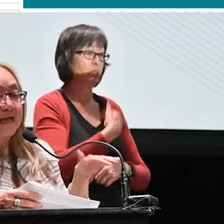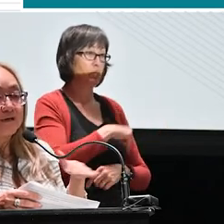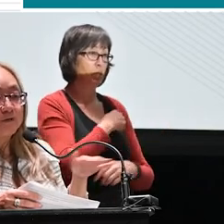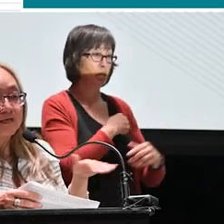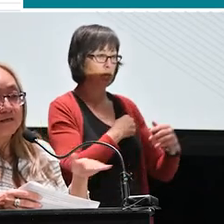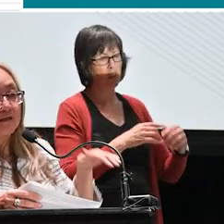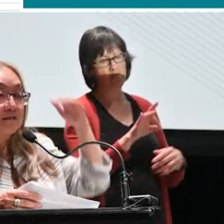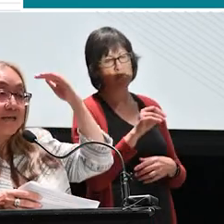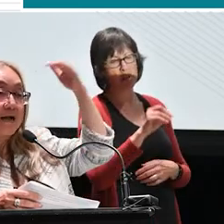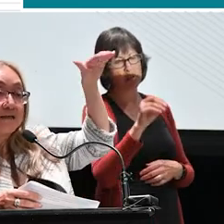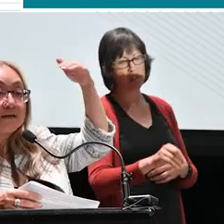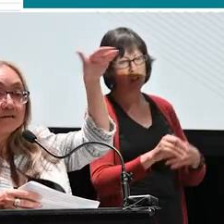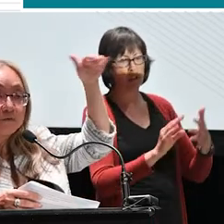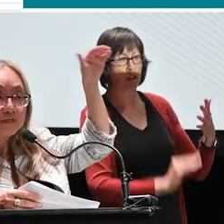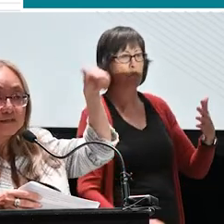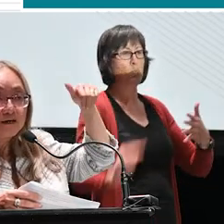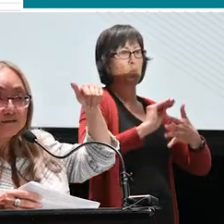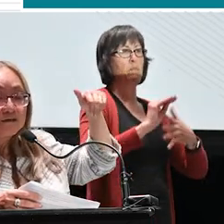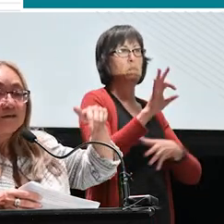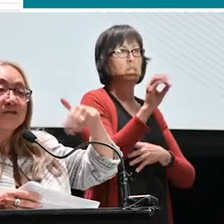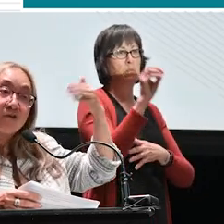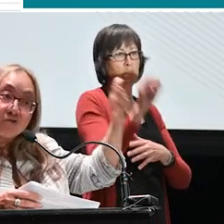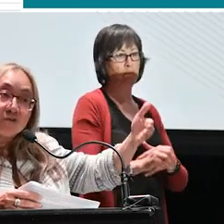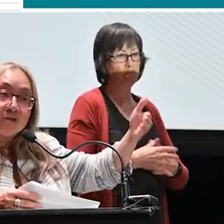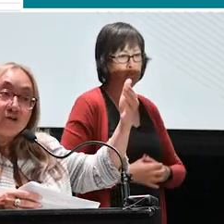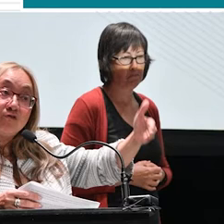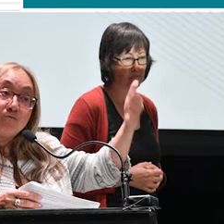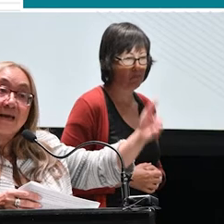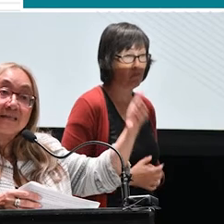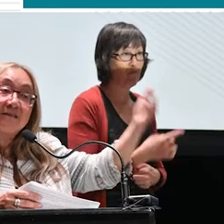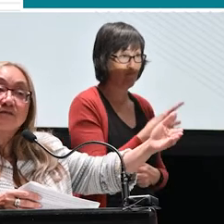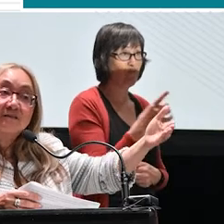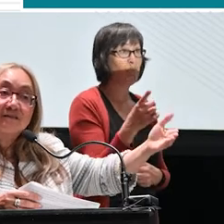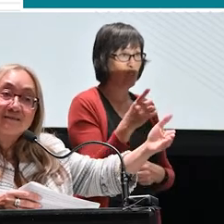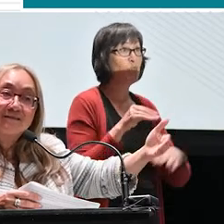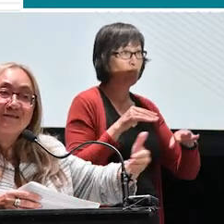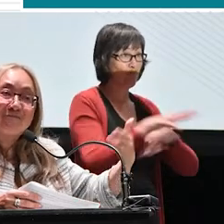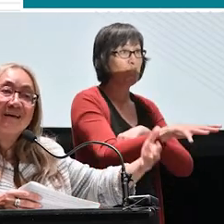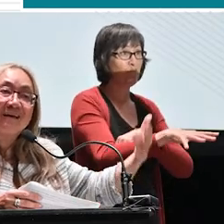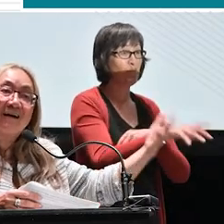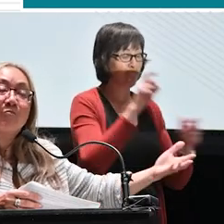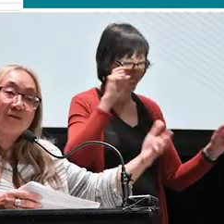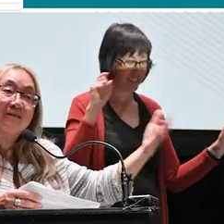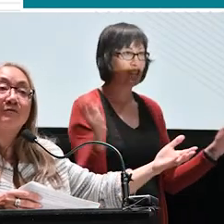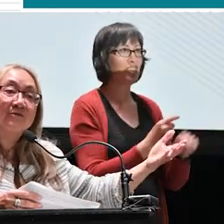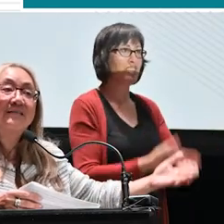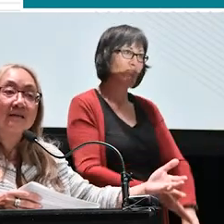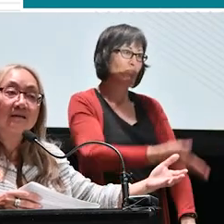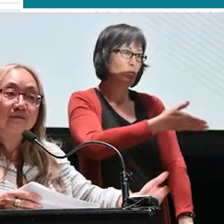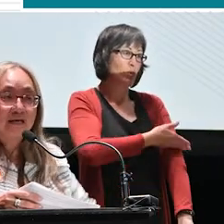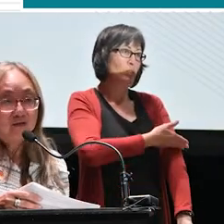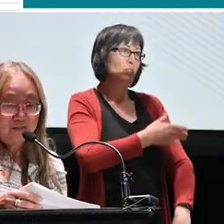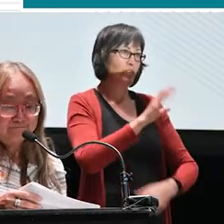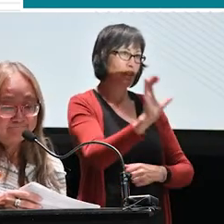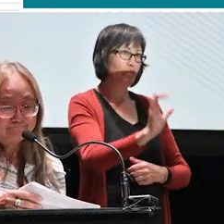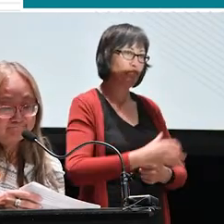the 80 percentile to the 90 percentile. So you make a difference to making a more livable city